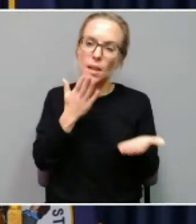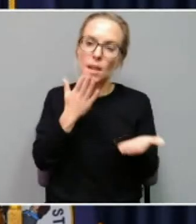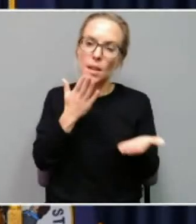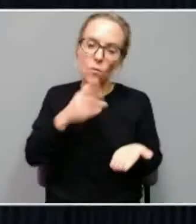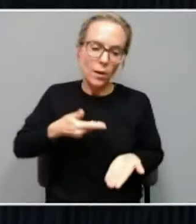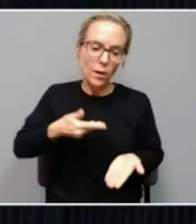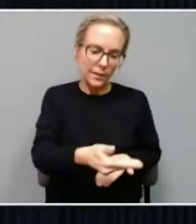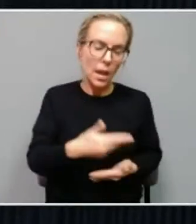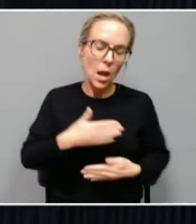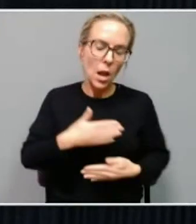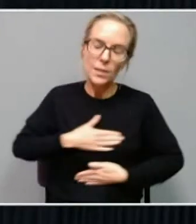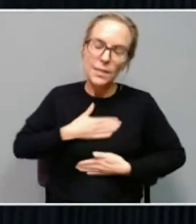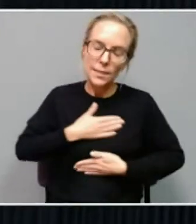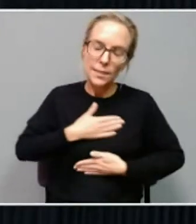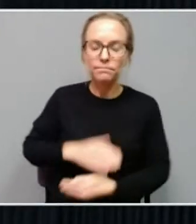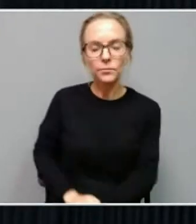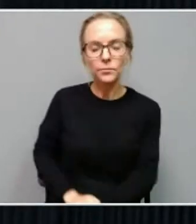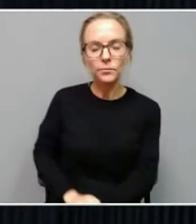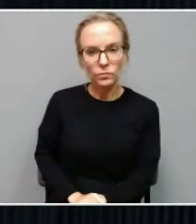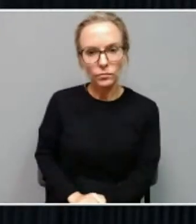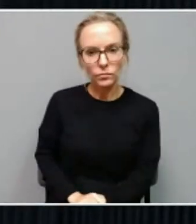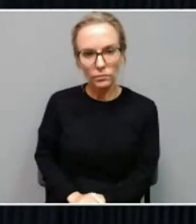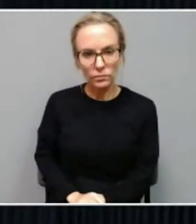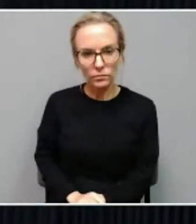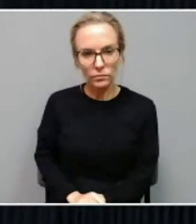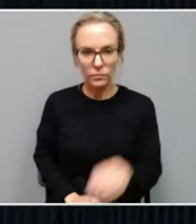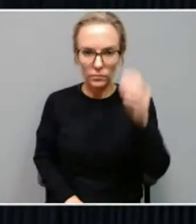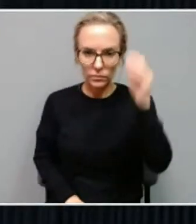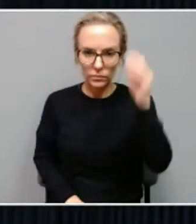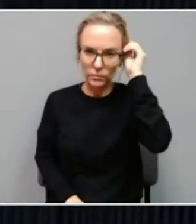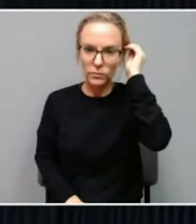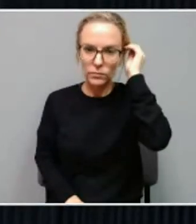appreciate it. you. Thank you.